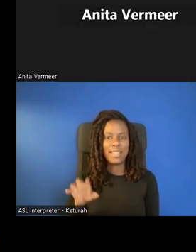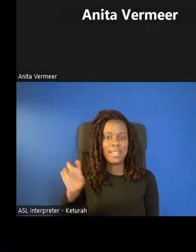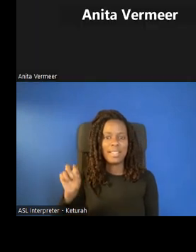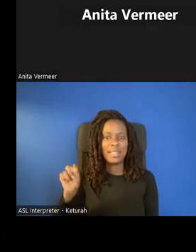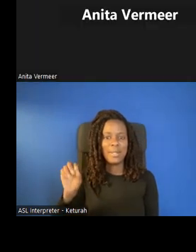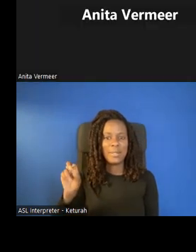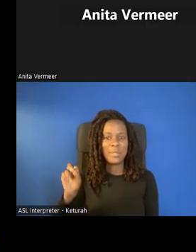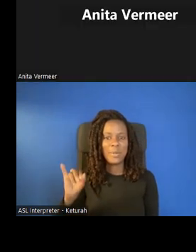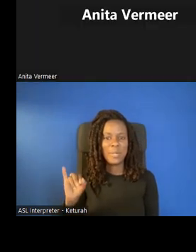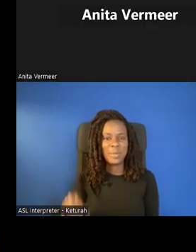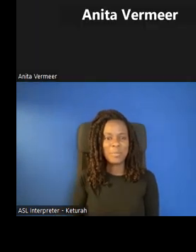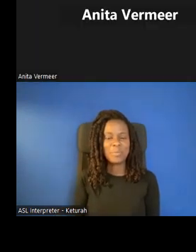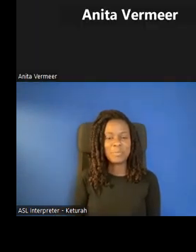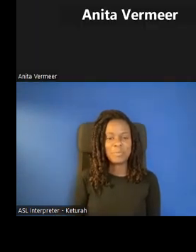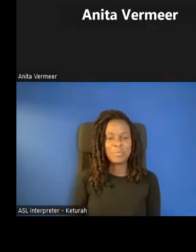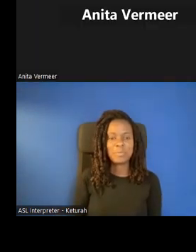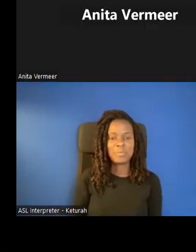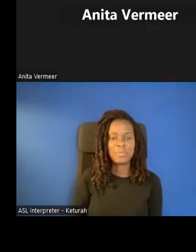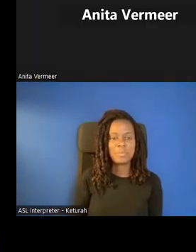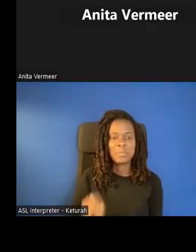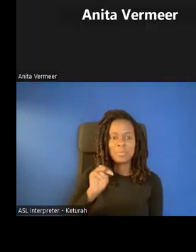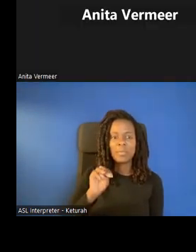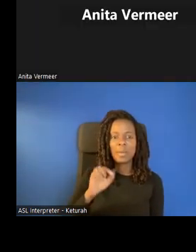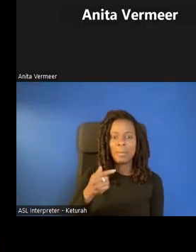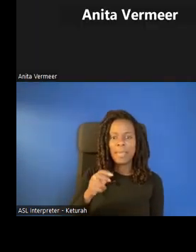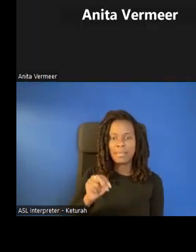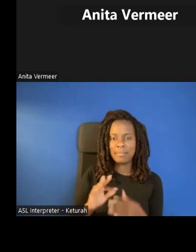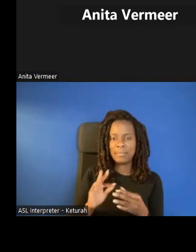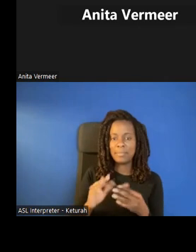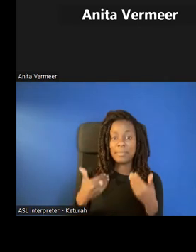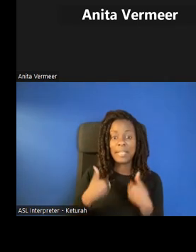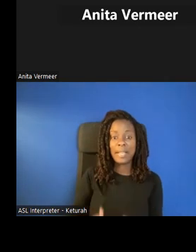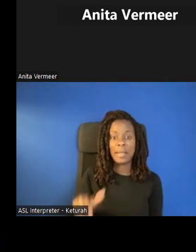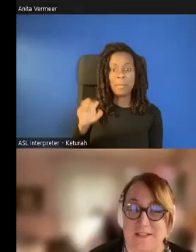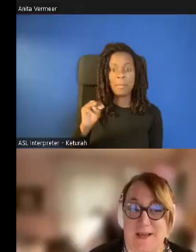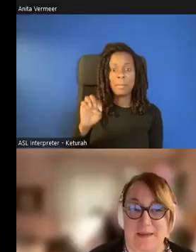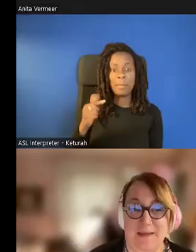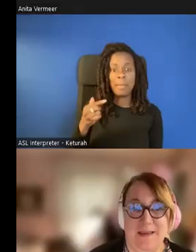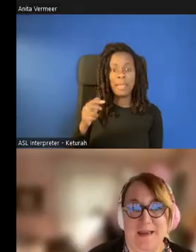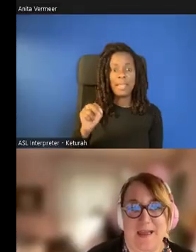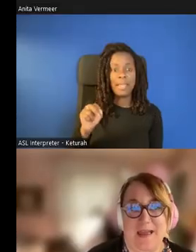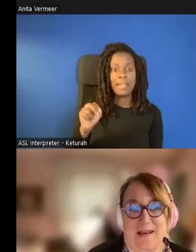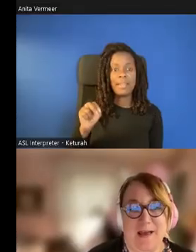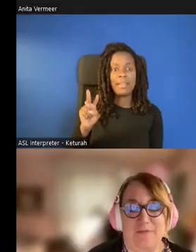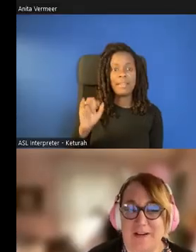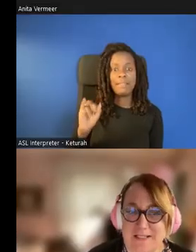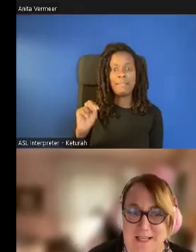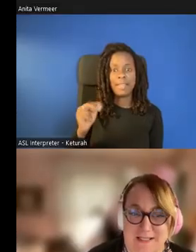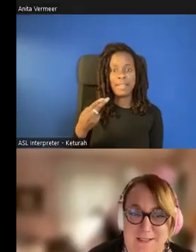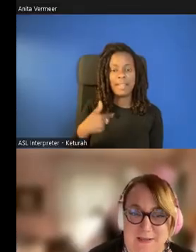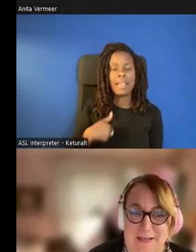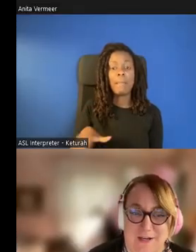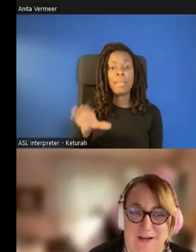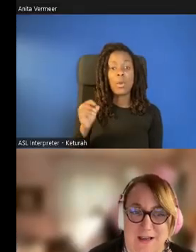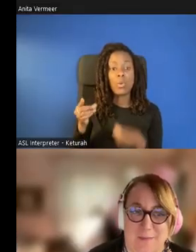Thanks so much, Anita. So I'll introduce myself. I'm Megan Bin, and I'm the co-director of STEMI. And I'm very